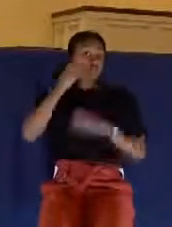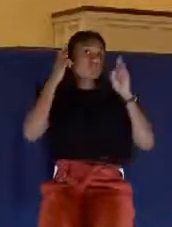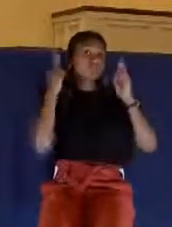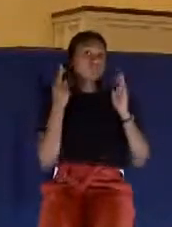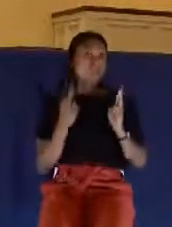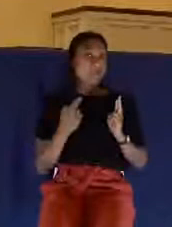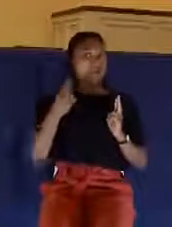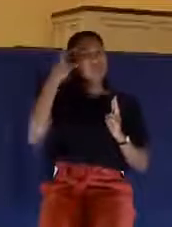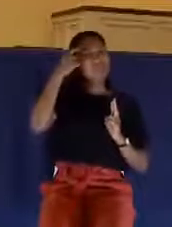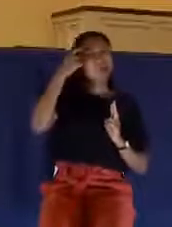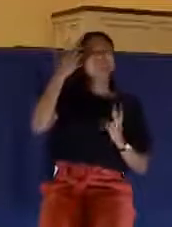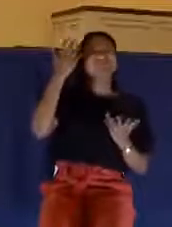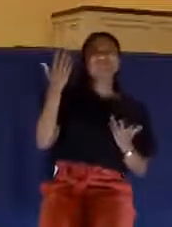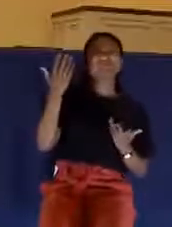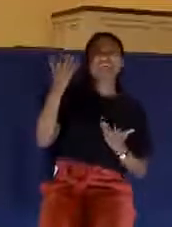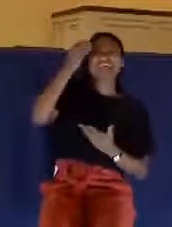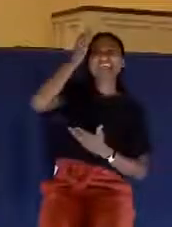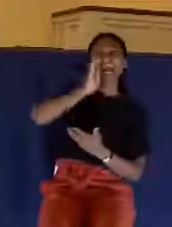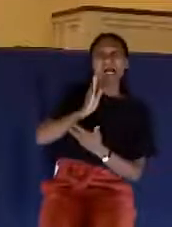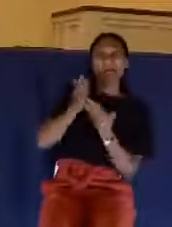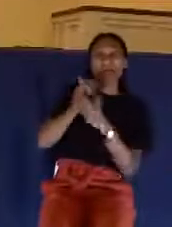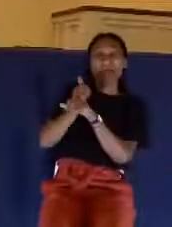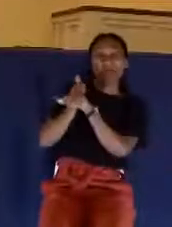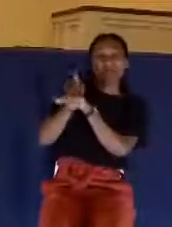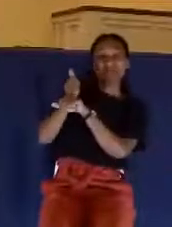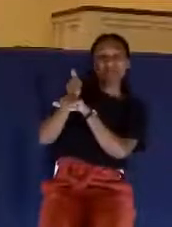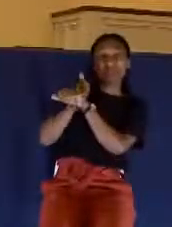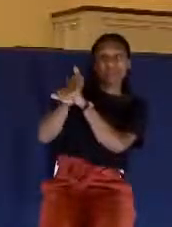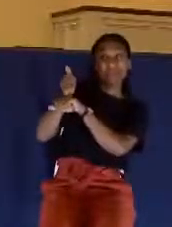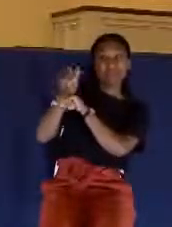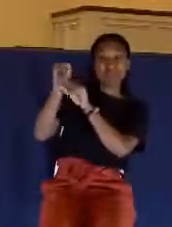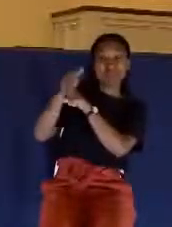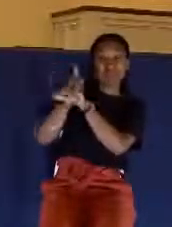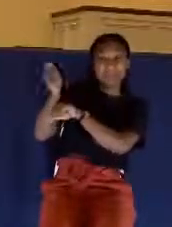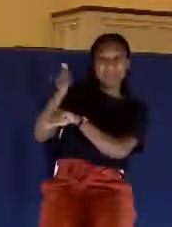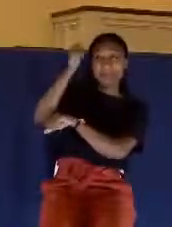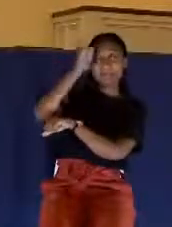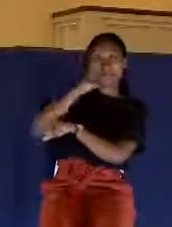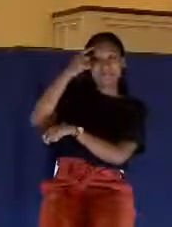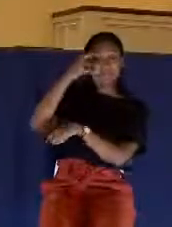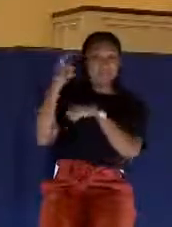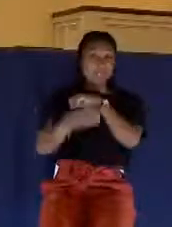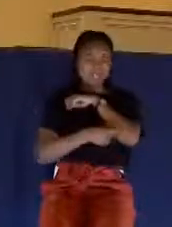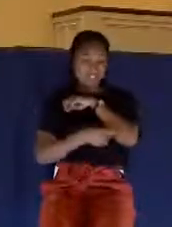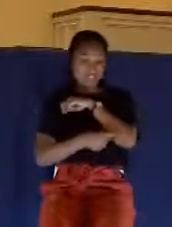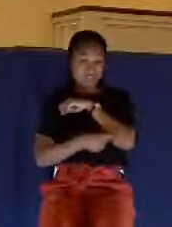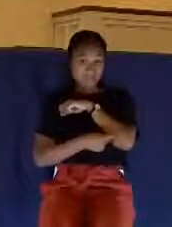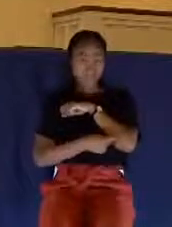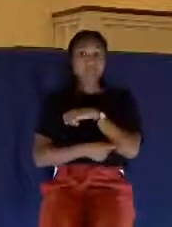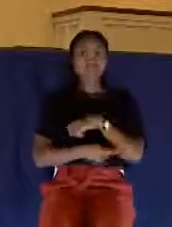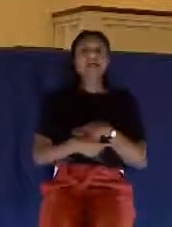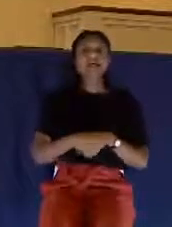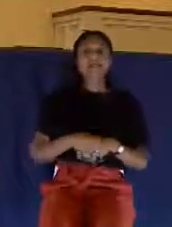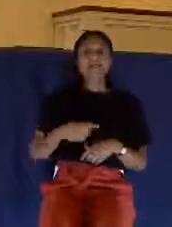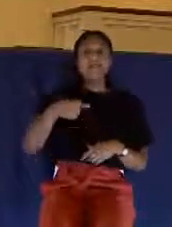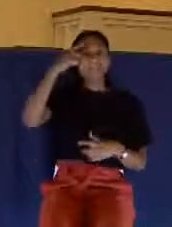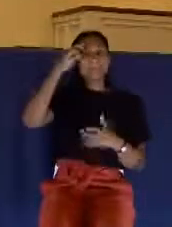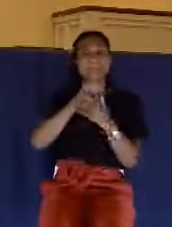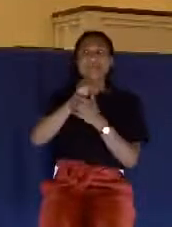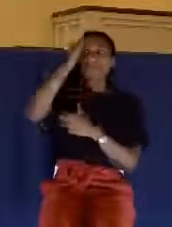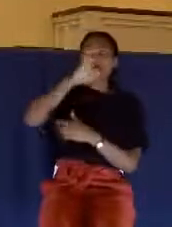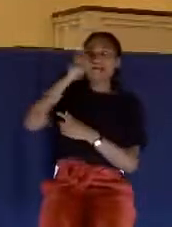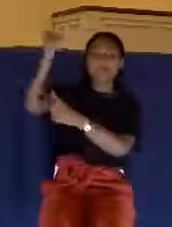at least indirectly responsible for sin and temptation. They believed that God gave them what they called the yatser hara,